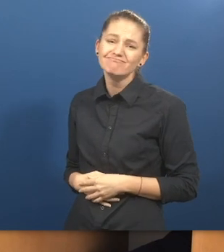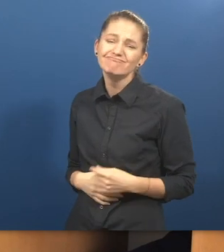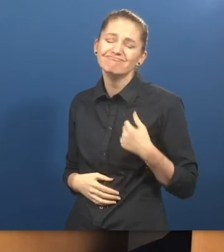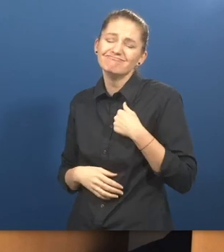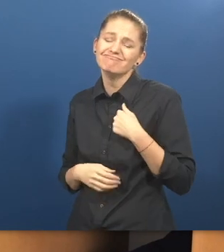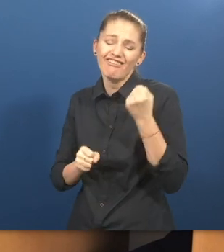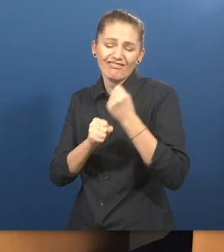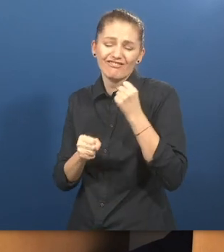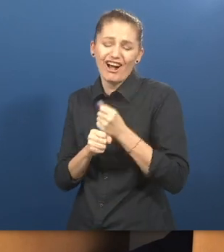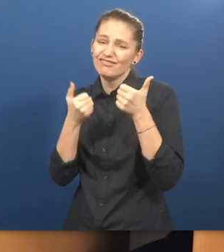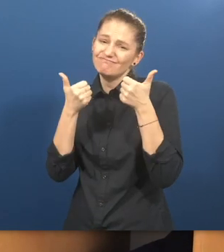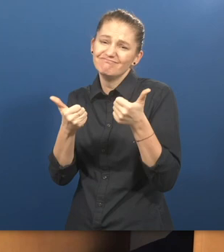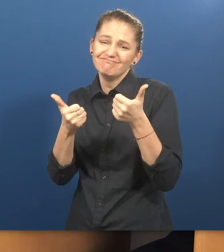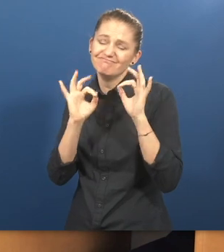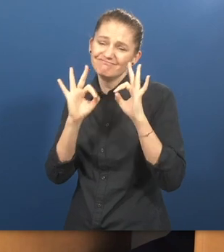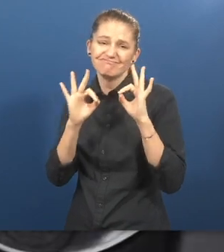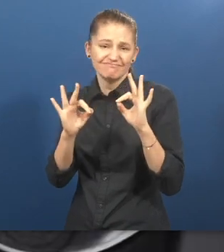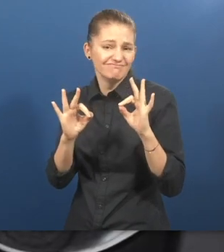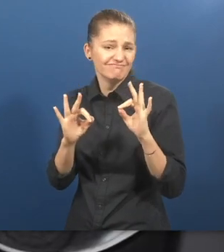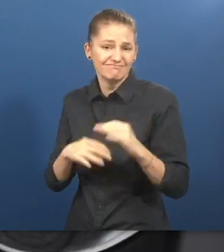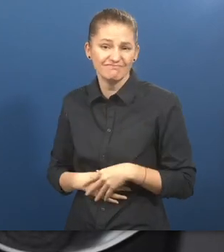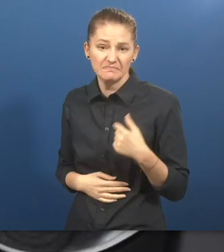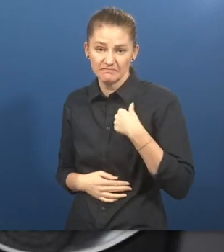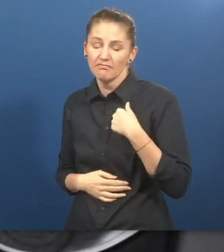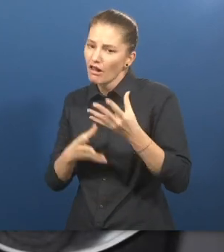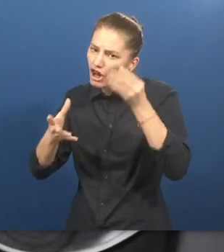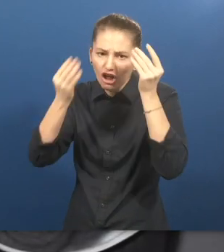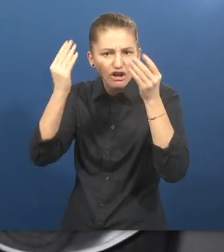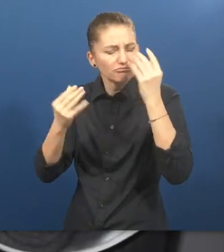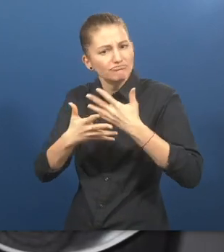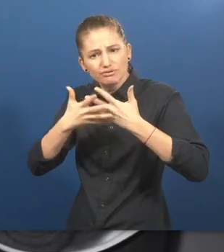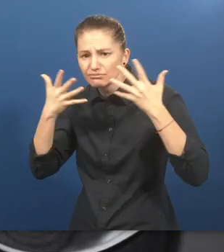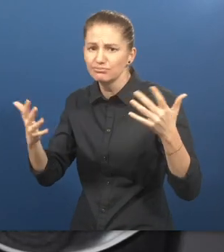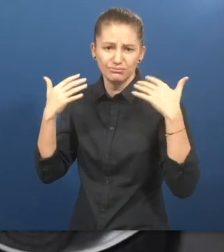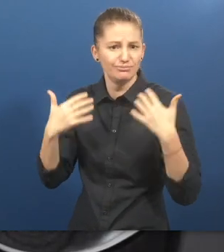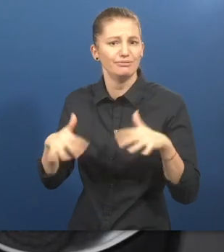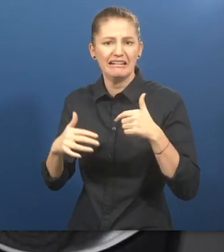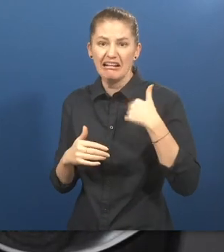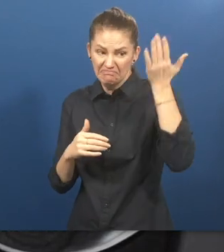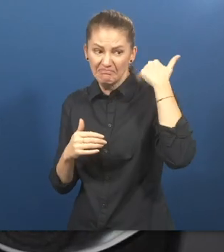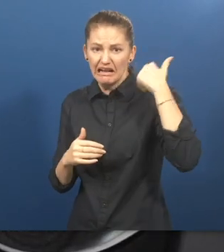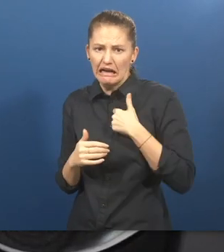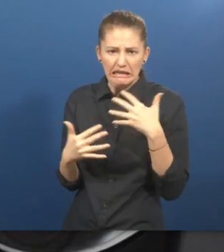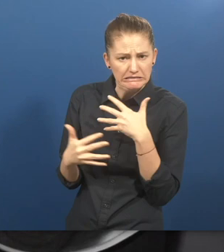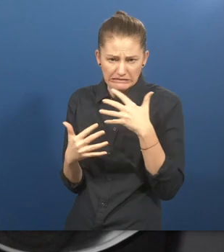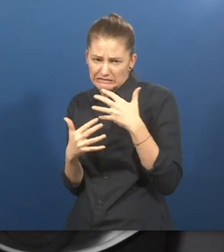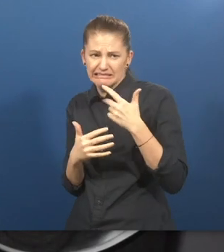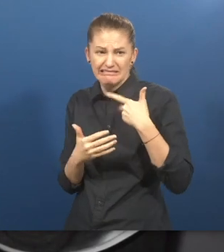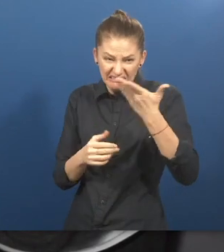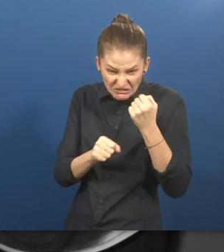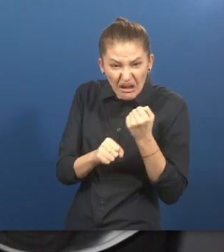It was really nice to start working. I learned a lot. Because I was too afraid not getting a job because of my disabilities.